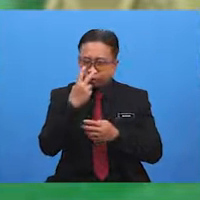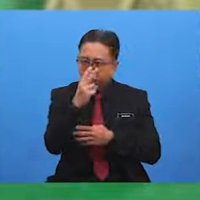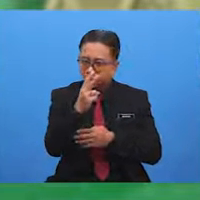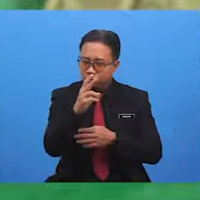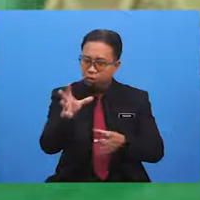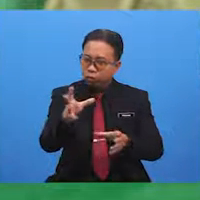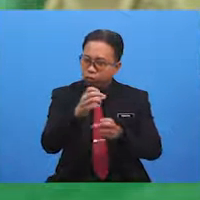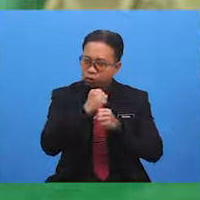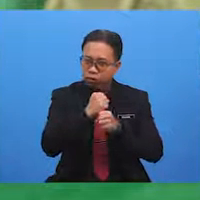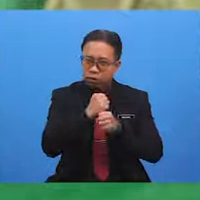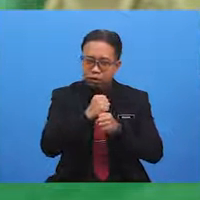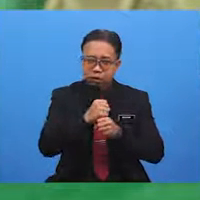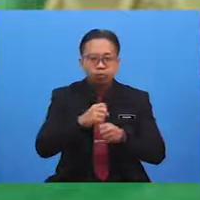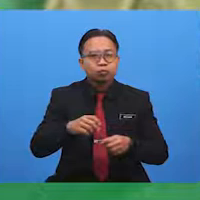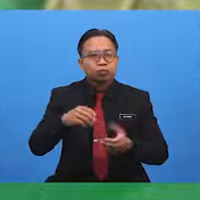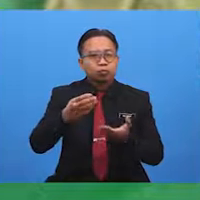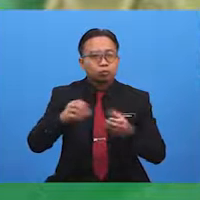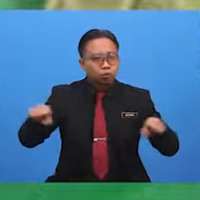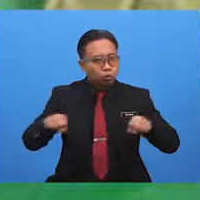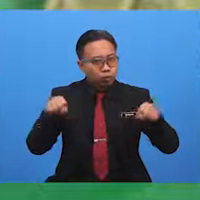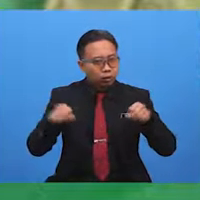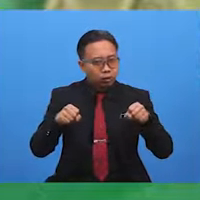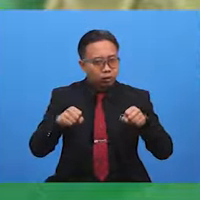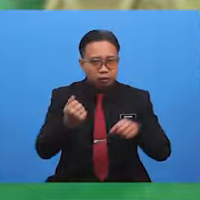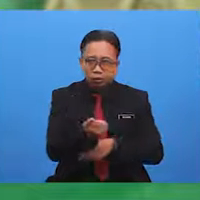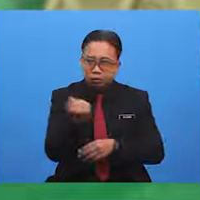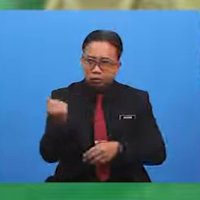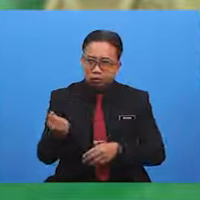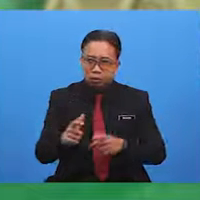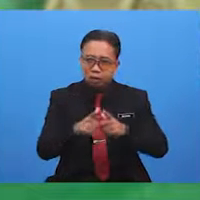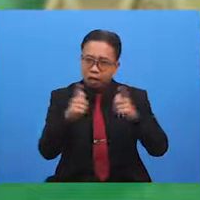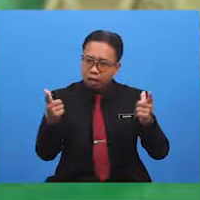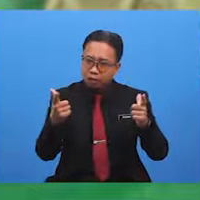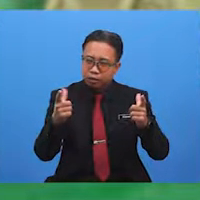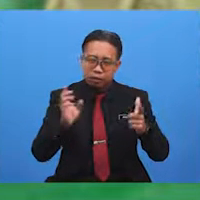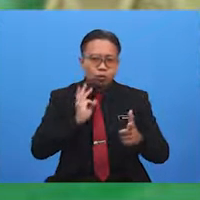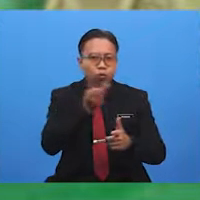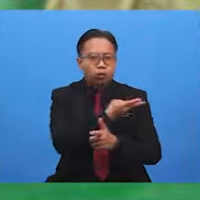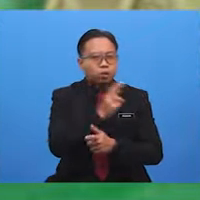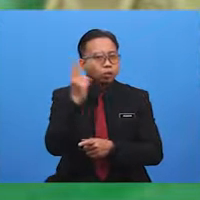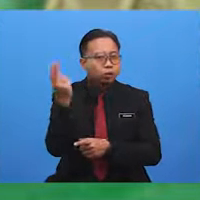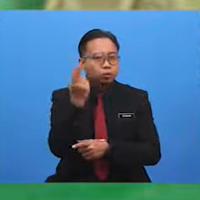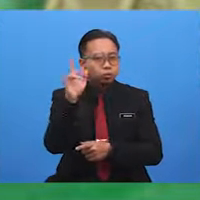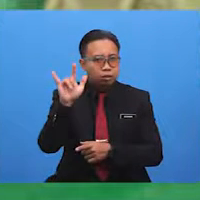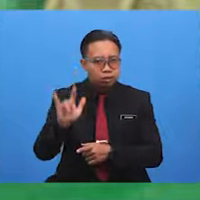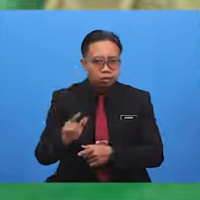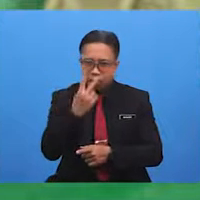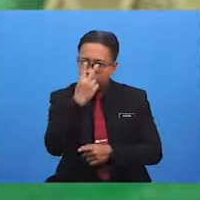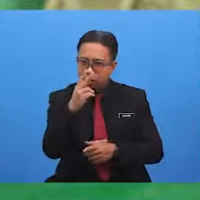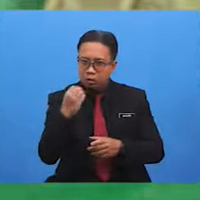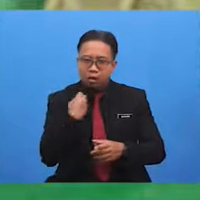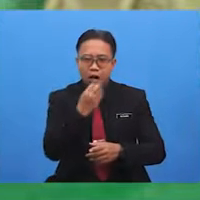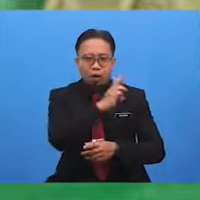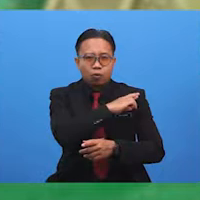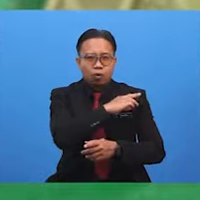and her cooking utensils. They were so different from what we usually see in our own